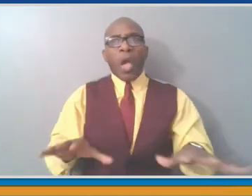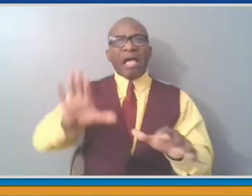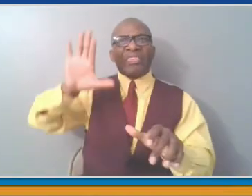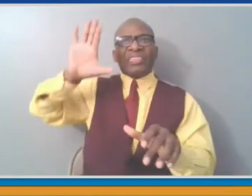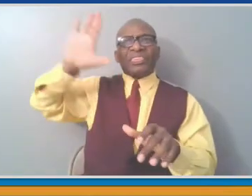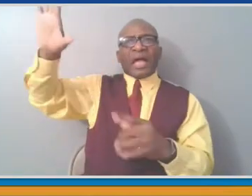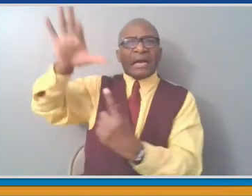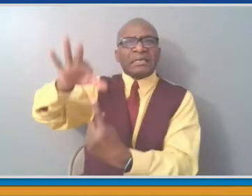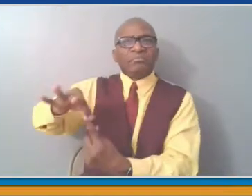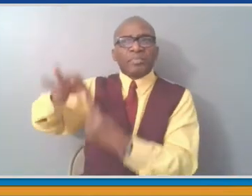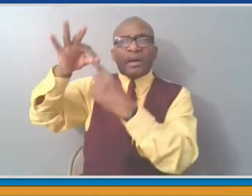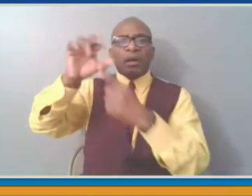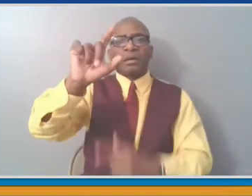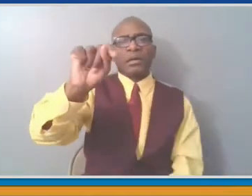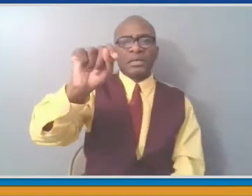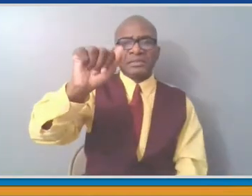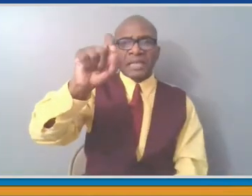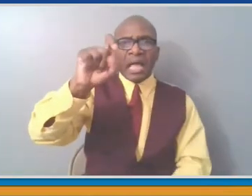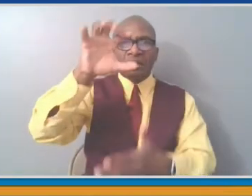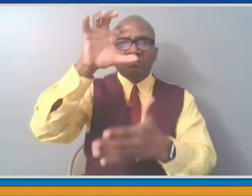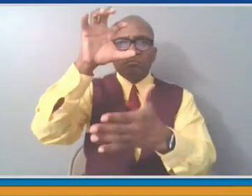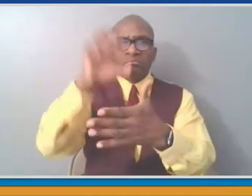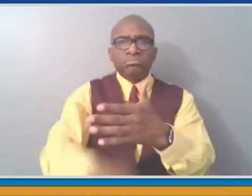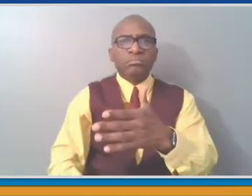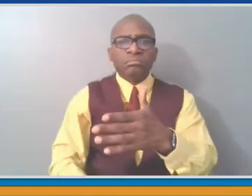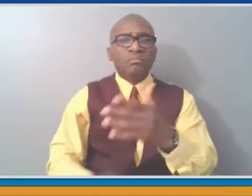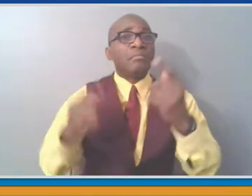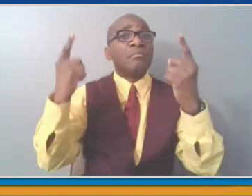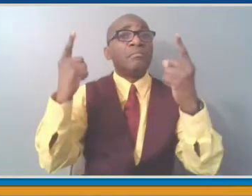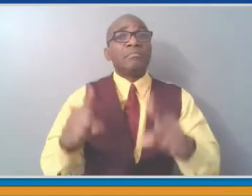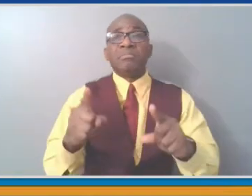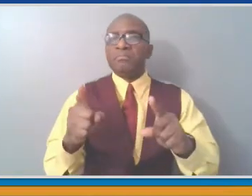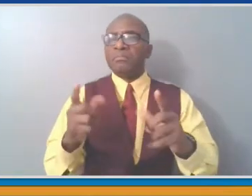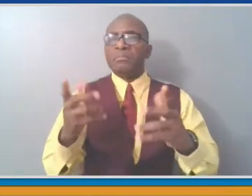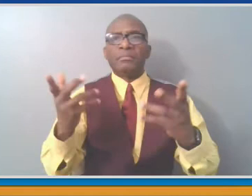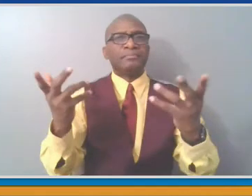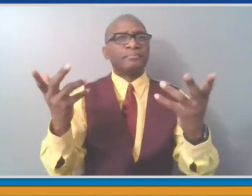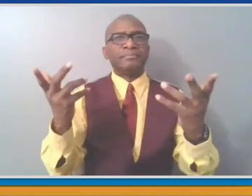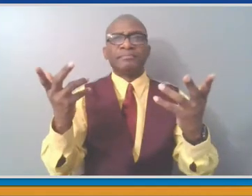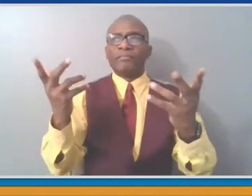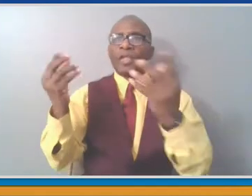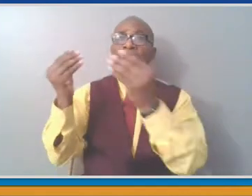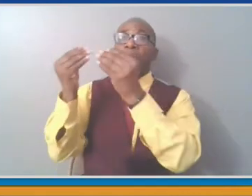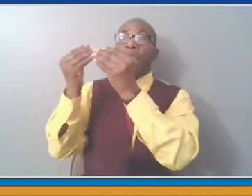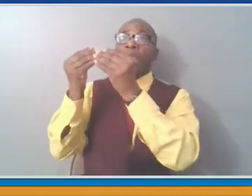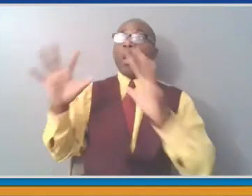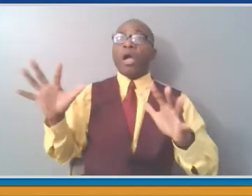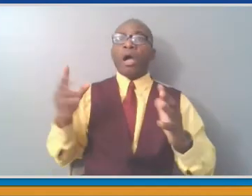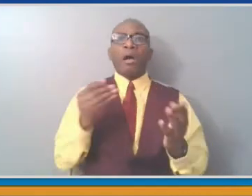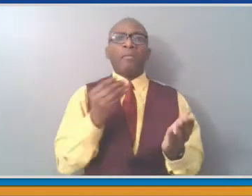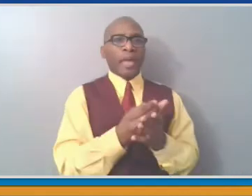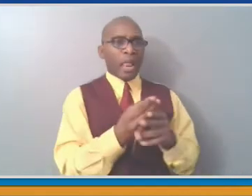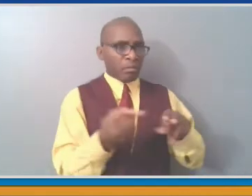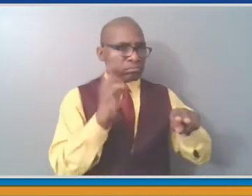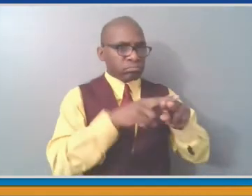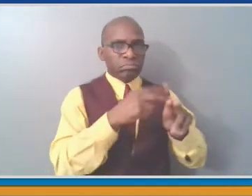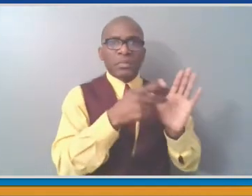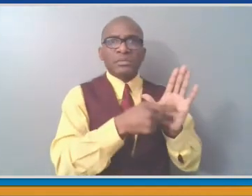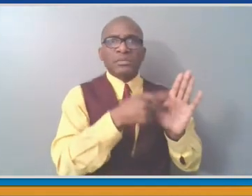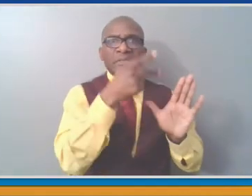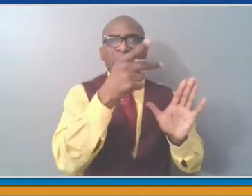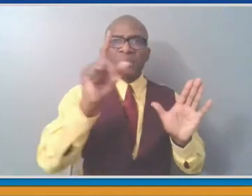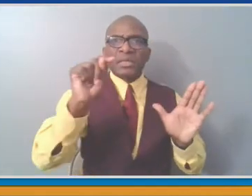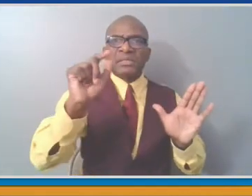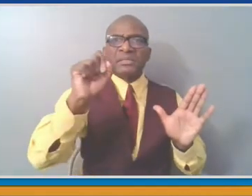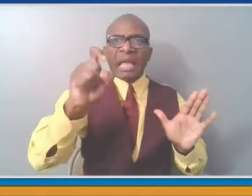County, and elsewhere. It is double taxation. Very simply, a portion of your discretionary income that you receive is given